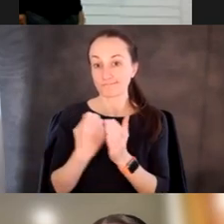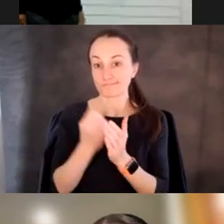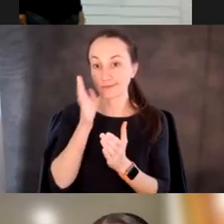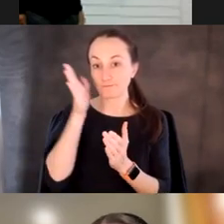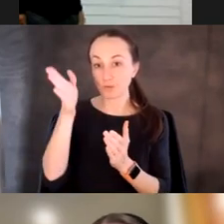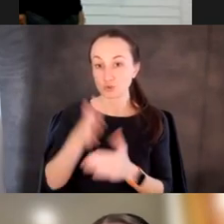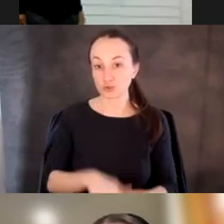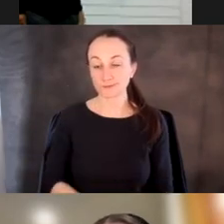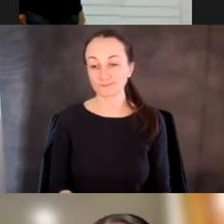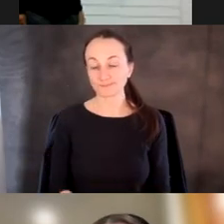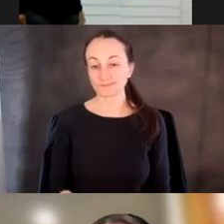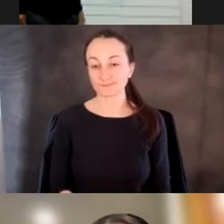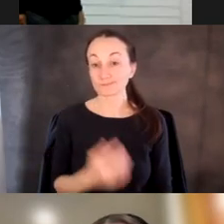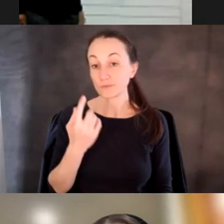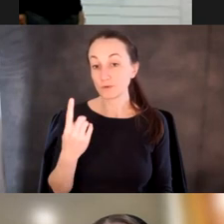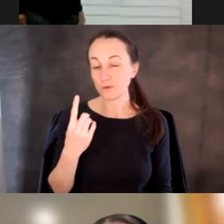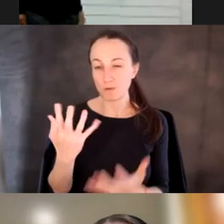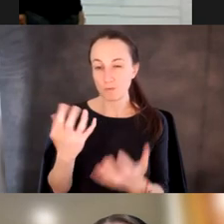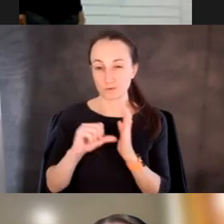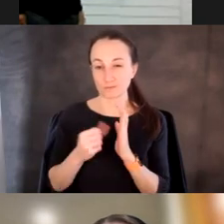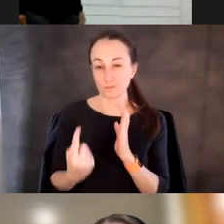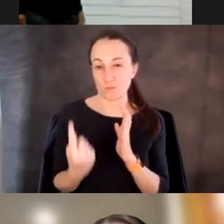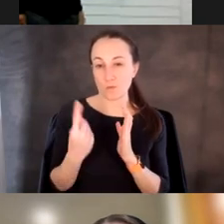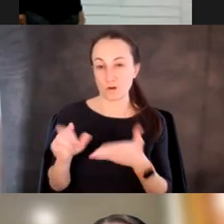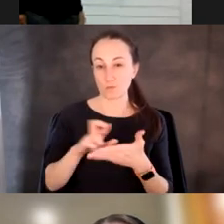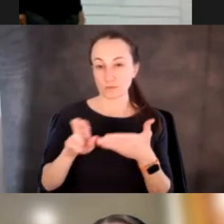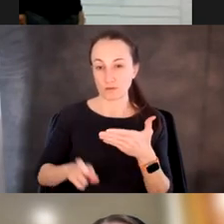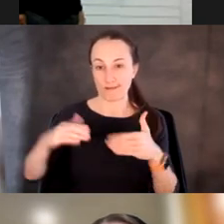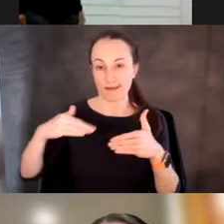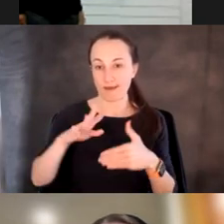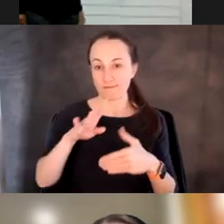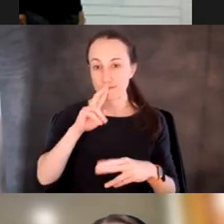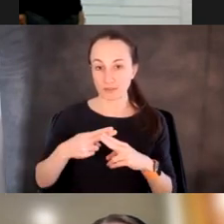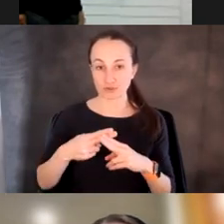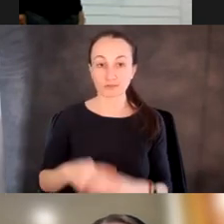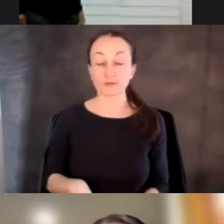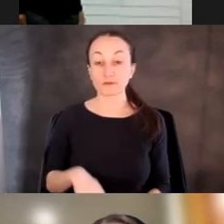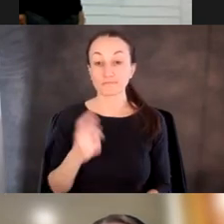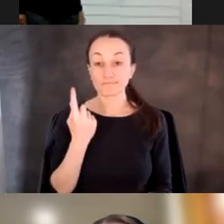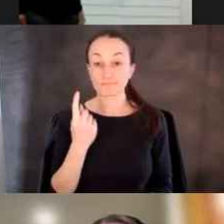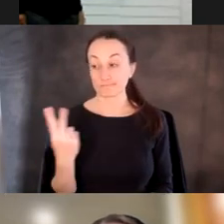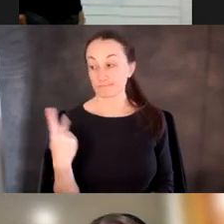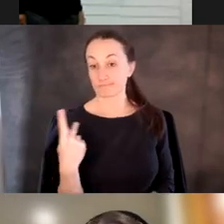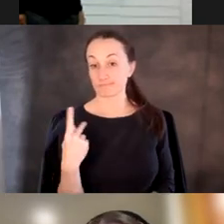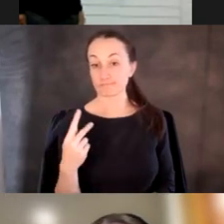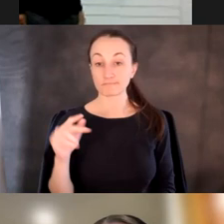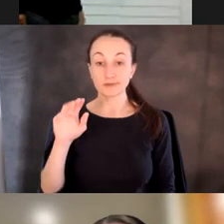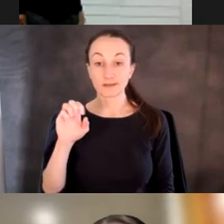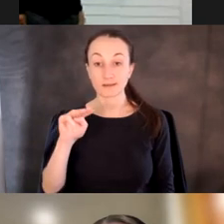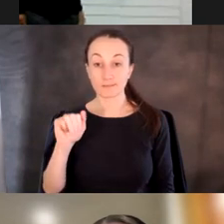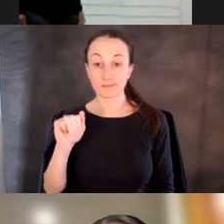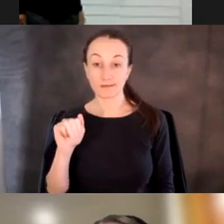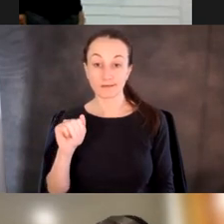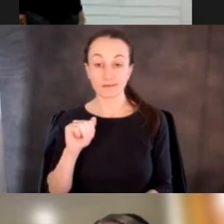highlight one result that I haven't mentioned yet, which is, uh, while Emma and I were, uh, evolving